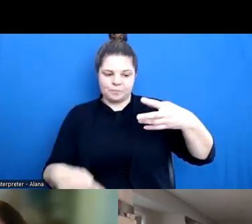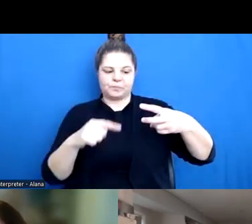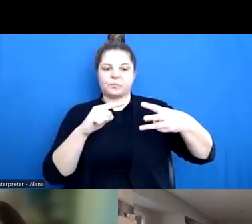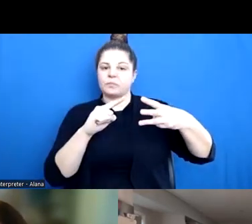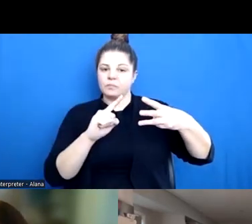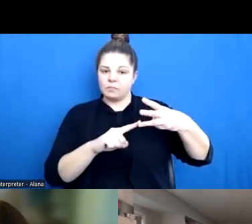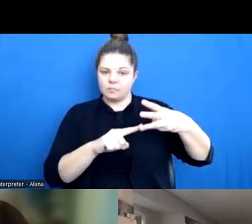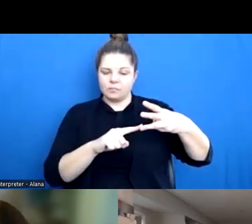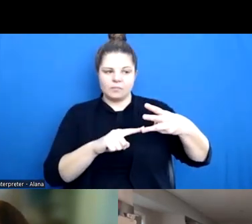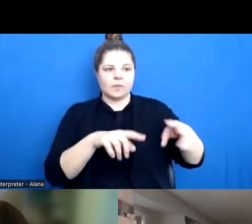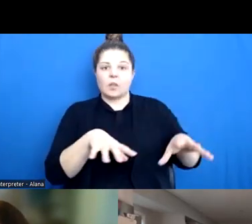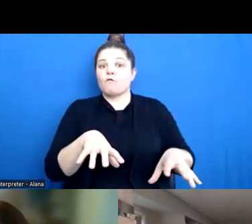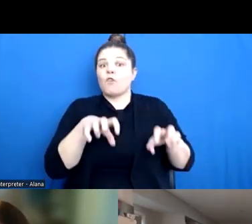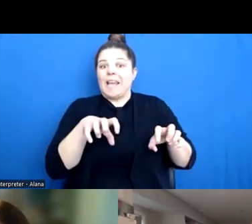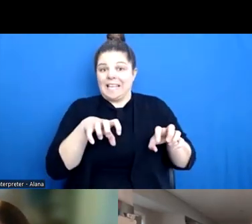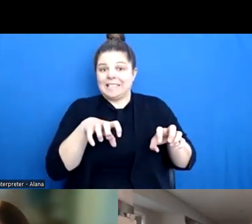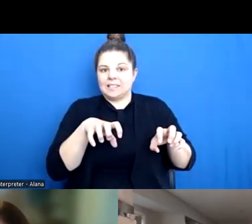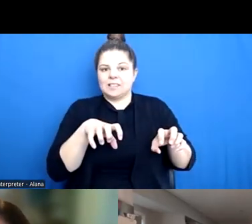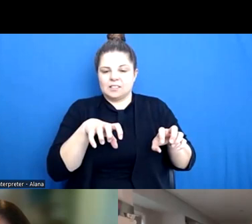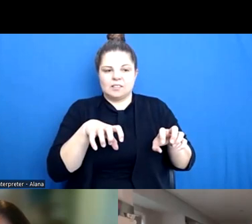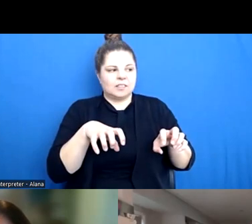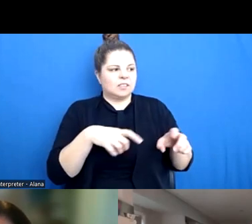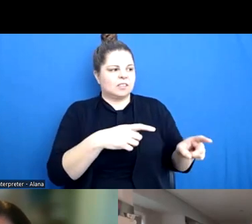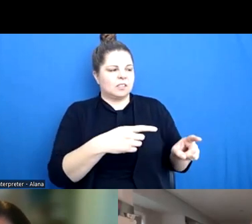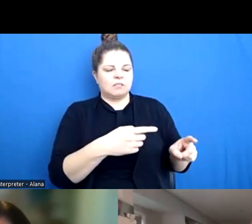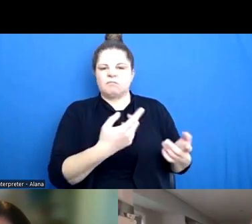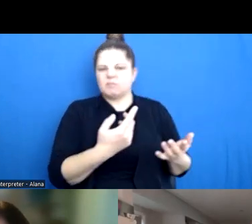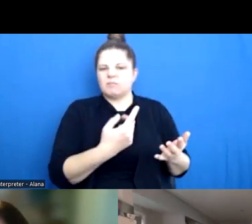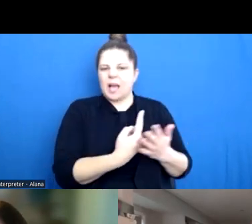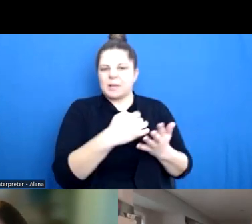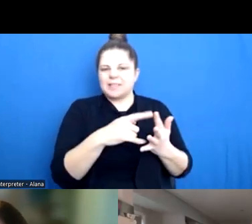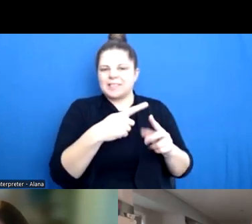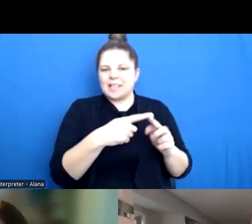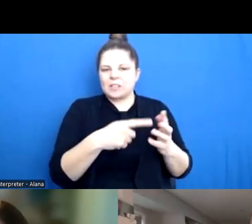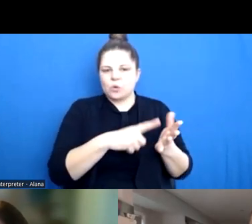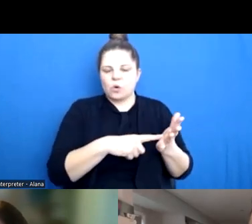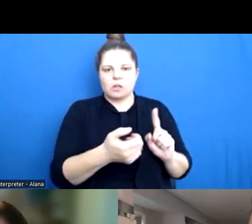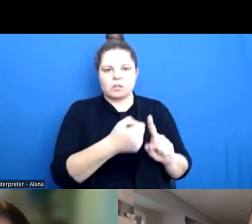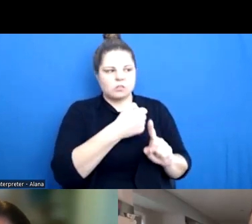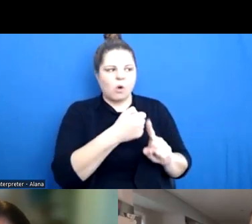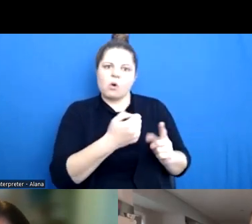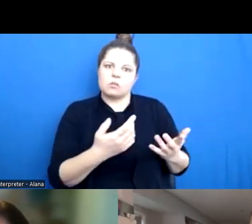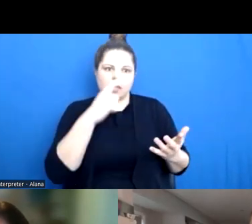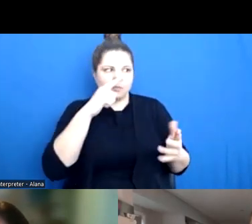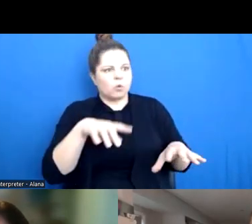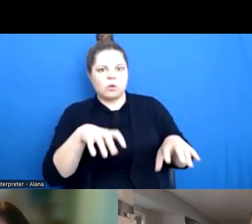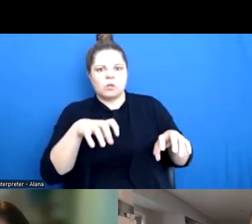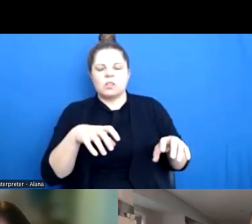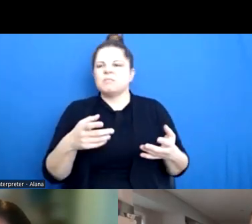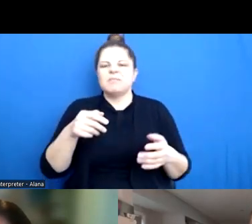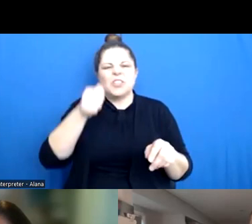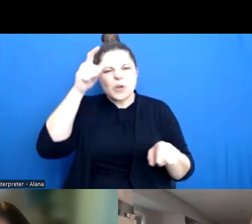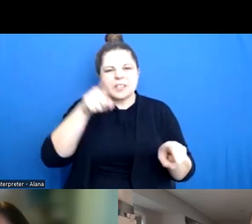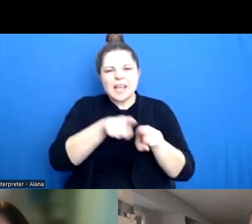sexual assault situation is a very common response and scientists liken it to animals playing dead. So